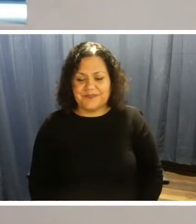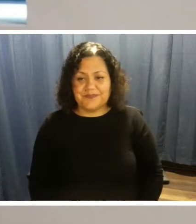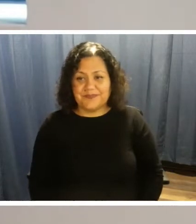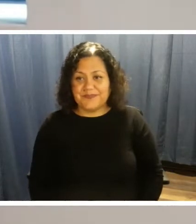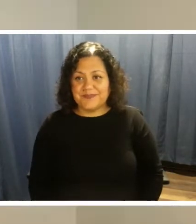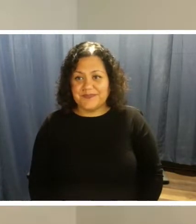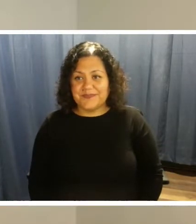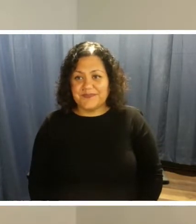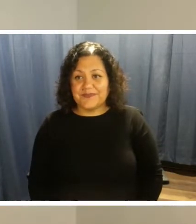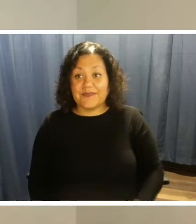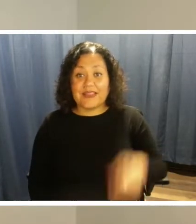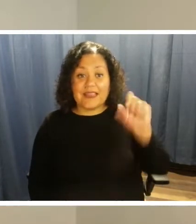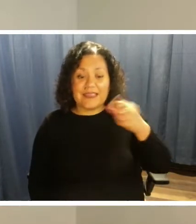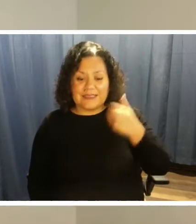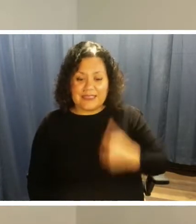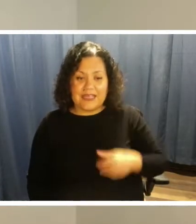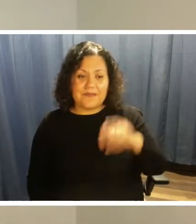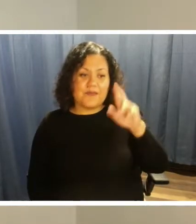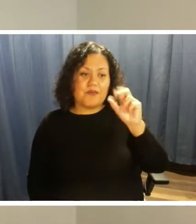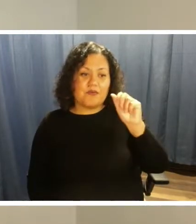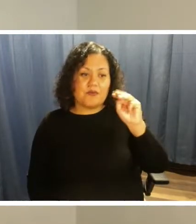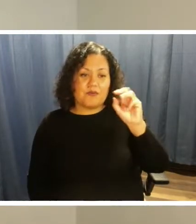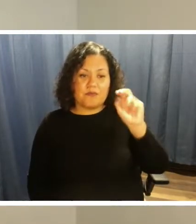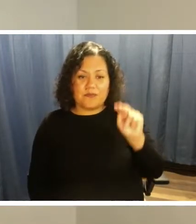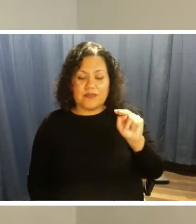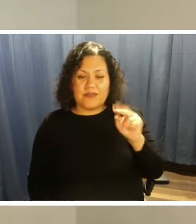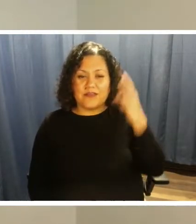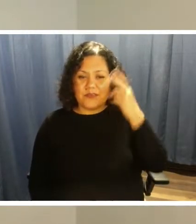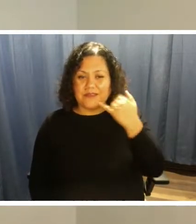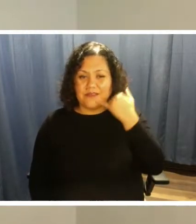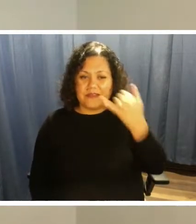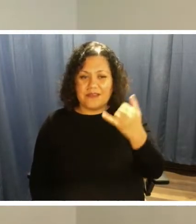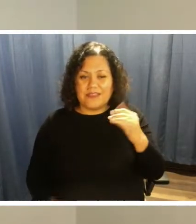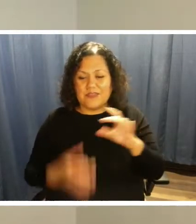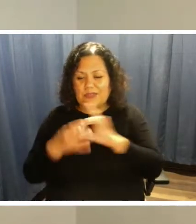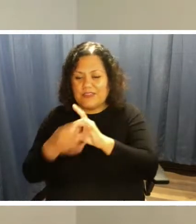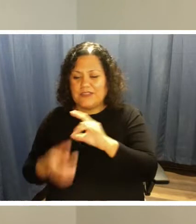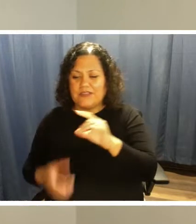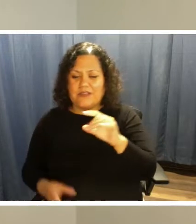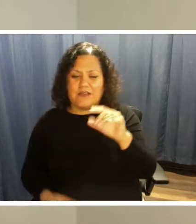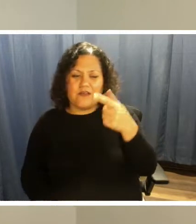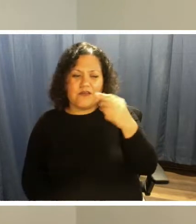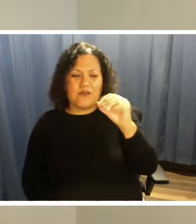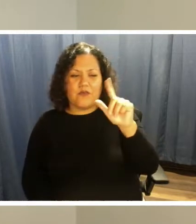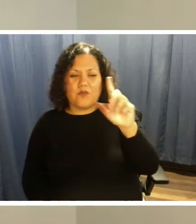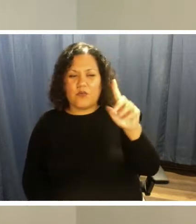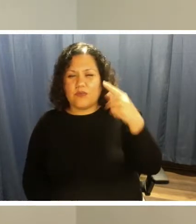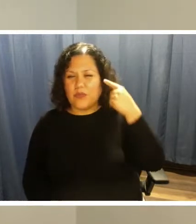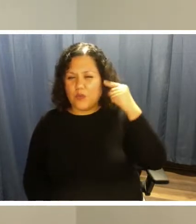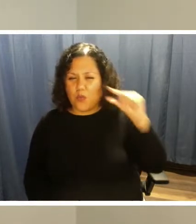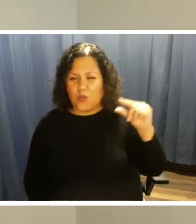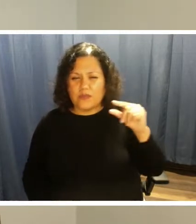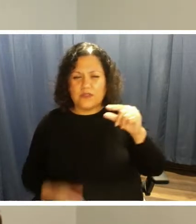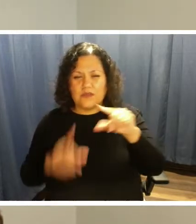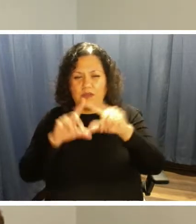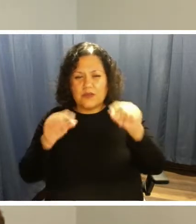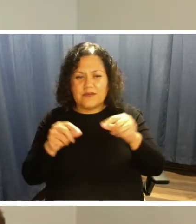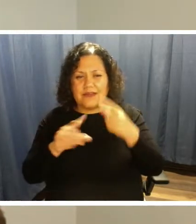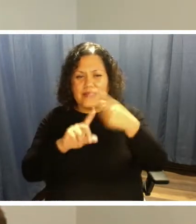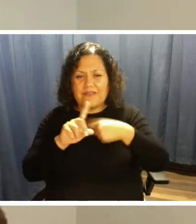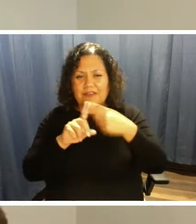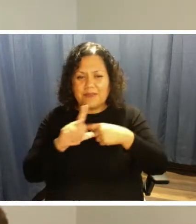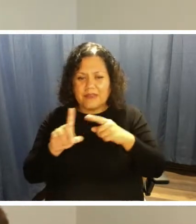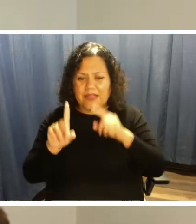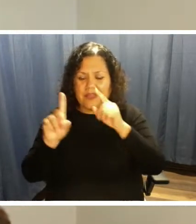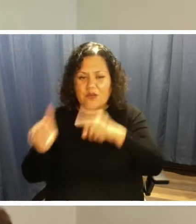Yes, this is Raymond. The reason I'm calling it's relevant to the GoCard. Like every month I always go down to make payment on the